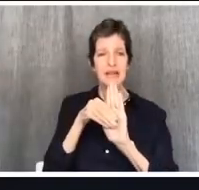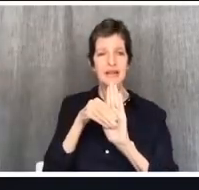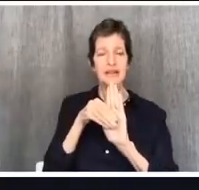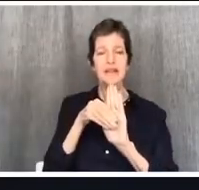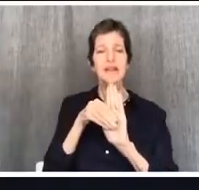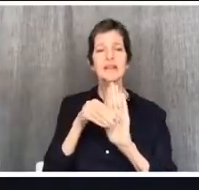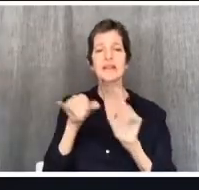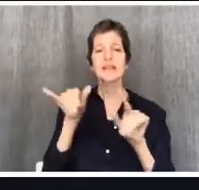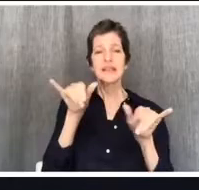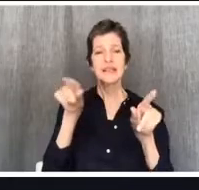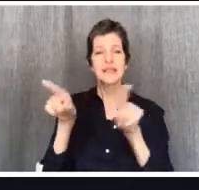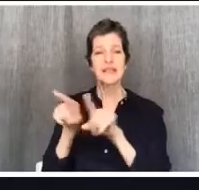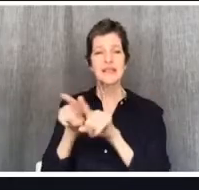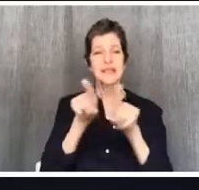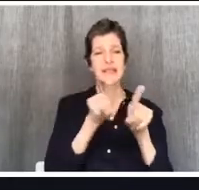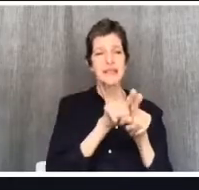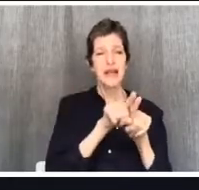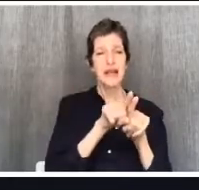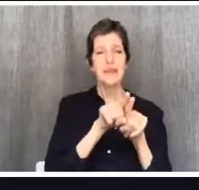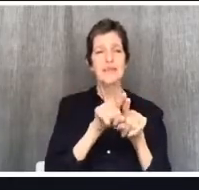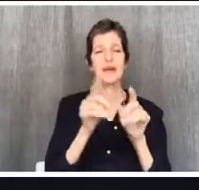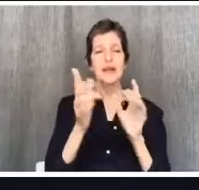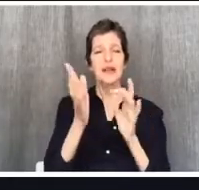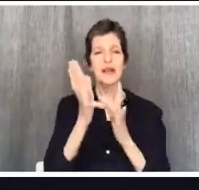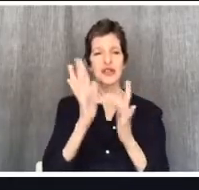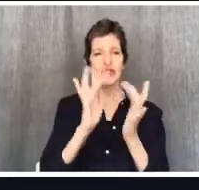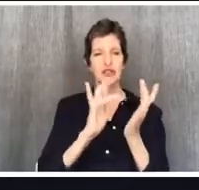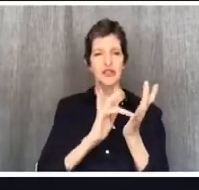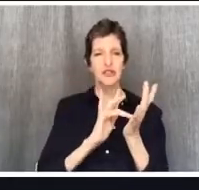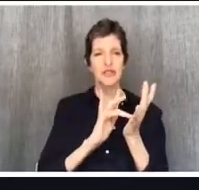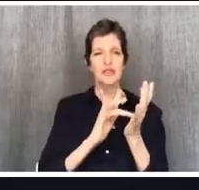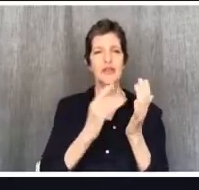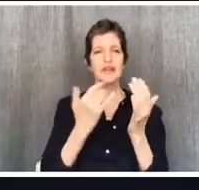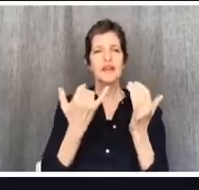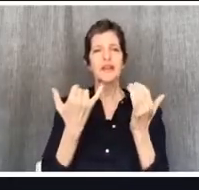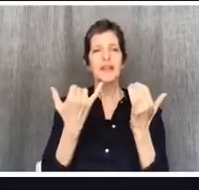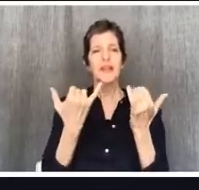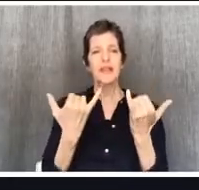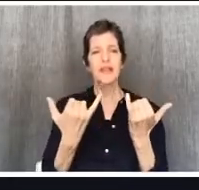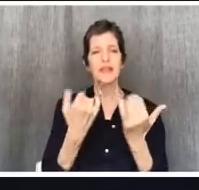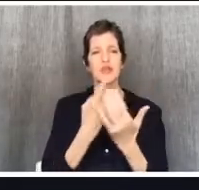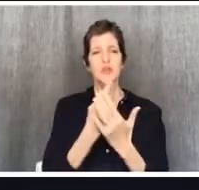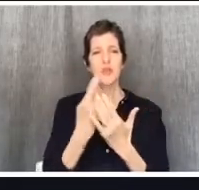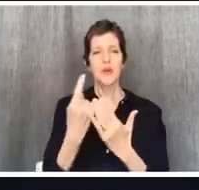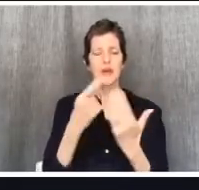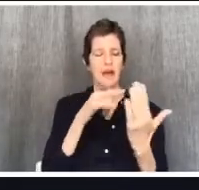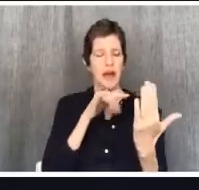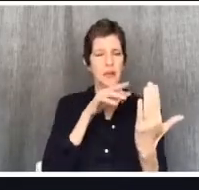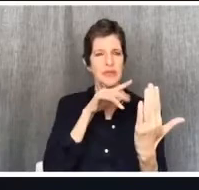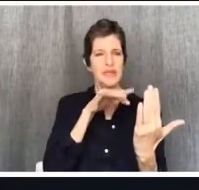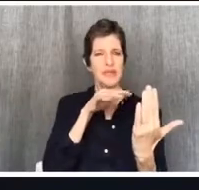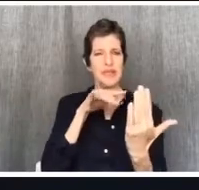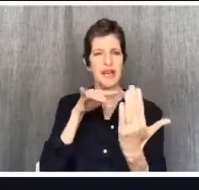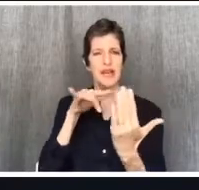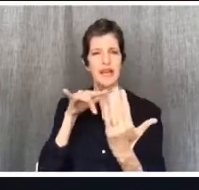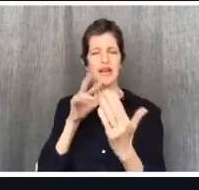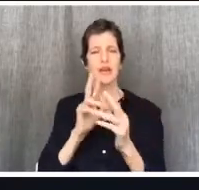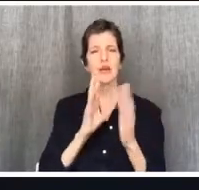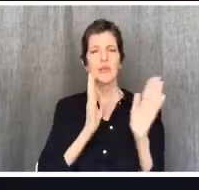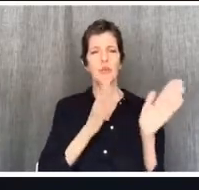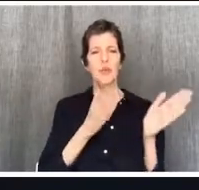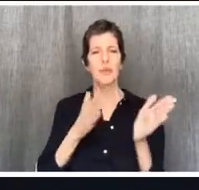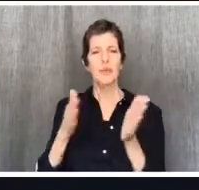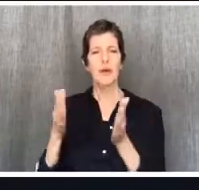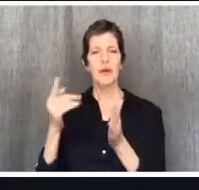theology. This week, as I was preparing and I was reading different commentaries and diving into the word and thinking and praying and reflecting on what Paul had to